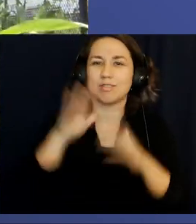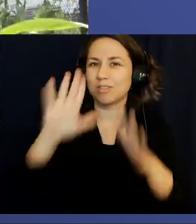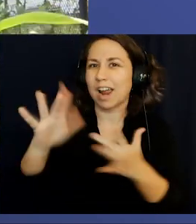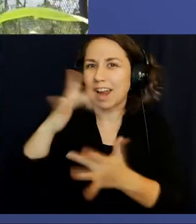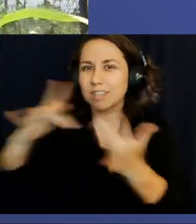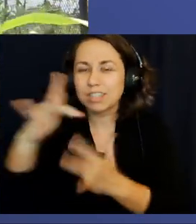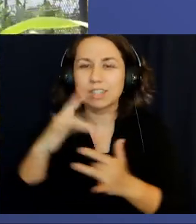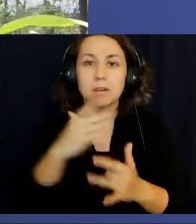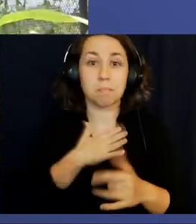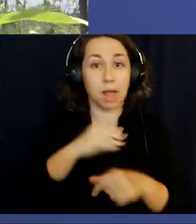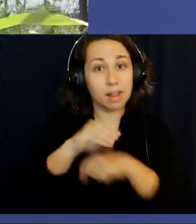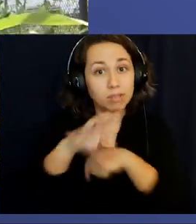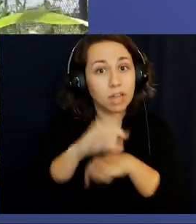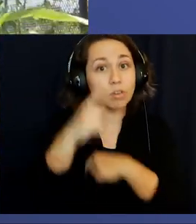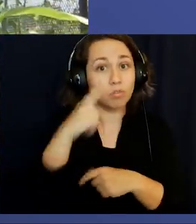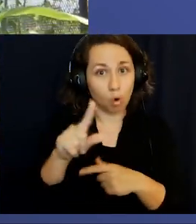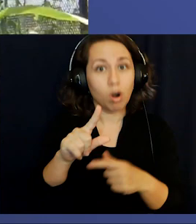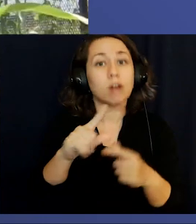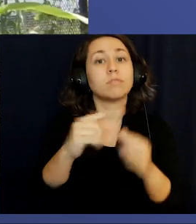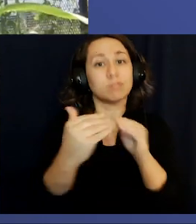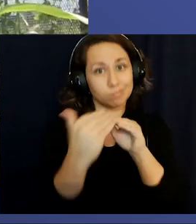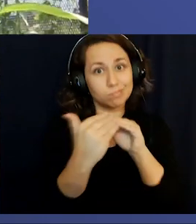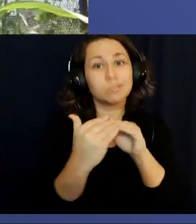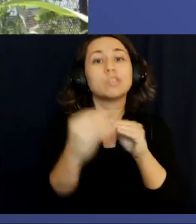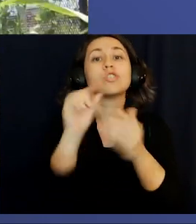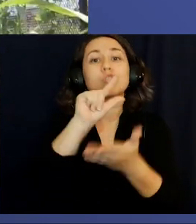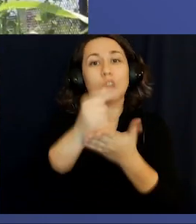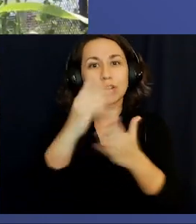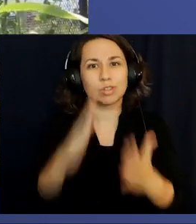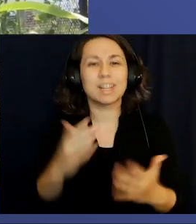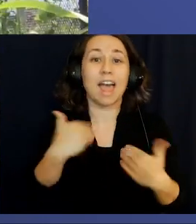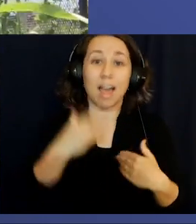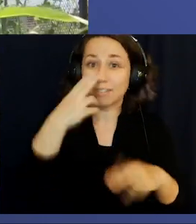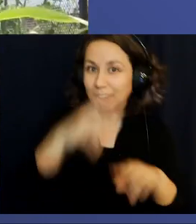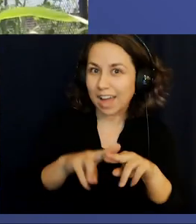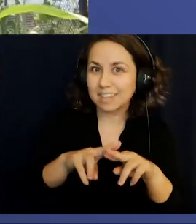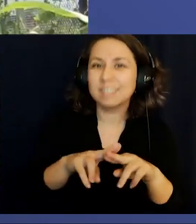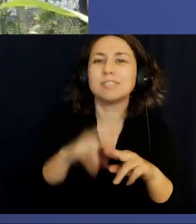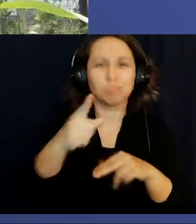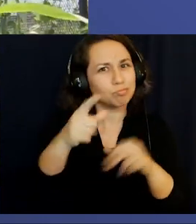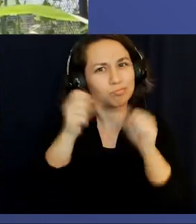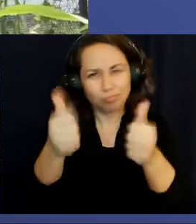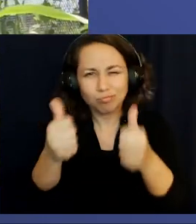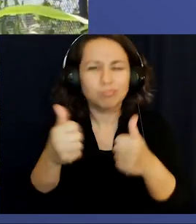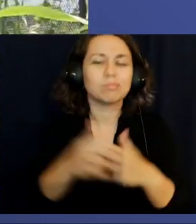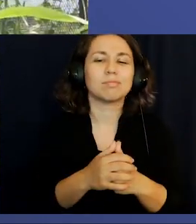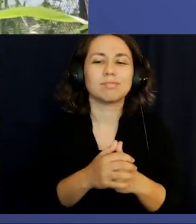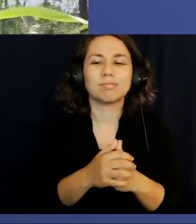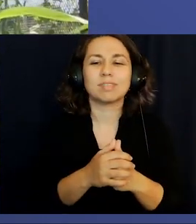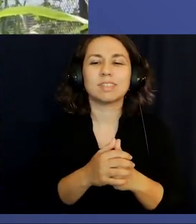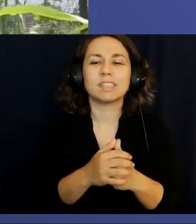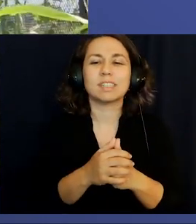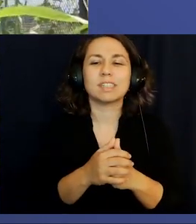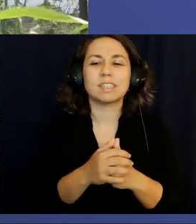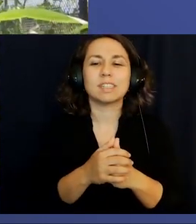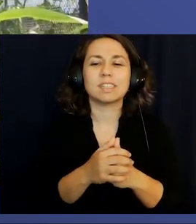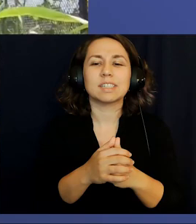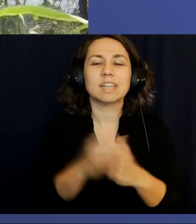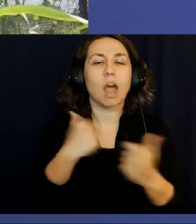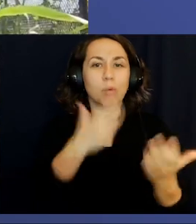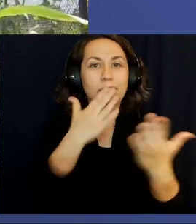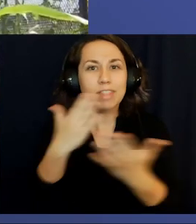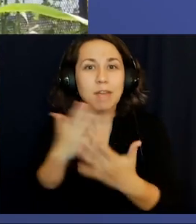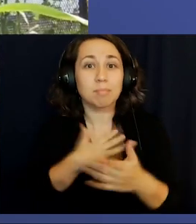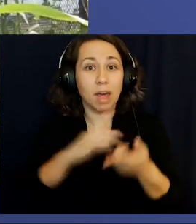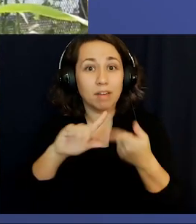great adventure. Also, an advice I have for my fellow graduates is to have fun and not give up. Also, I